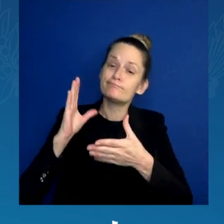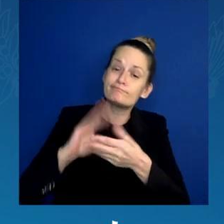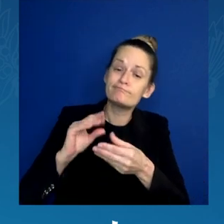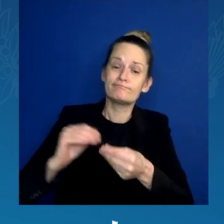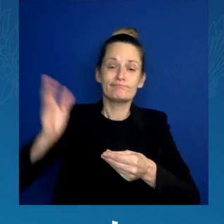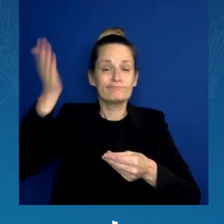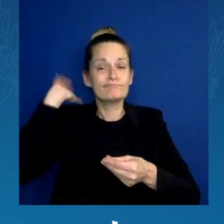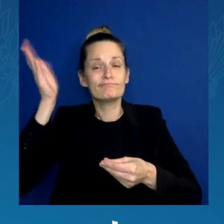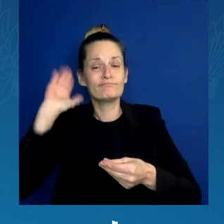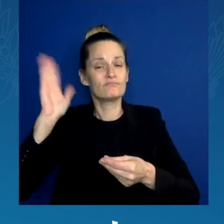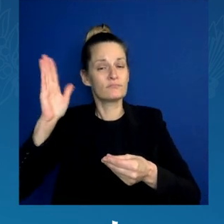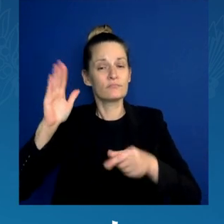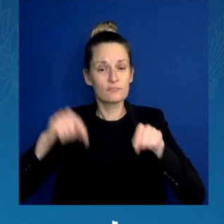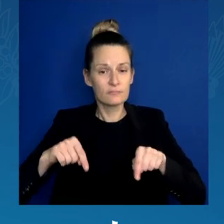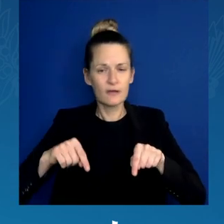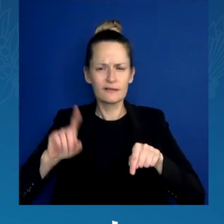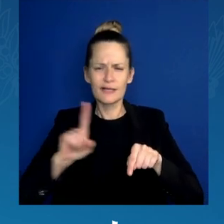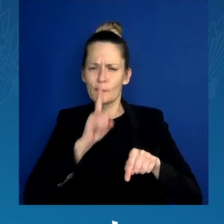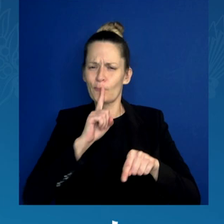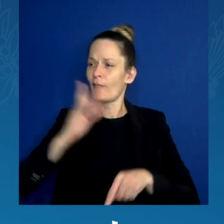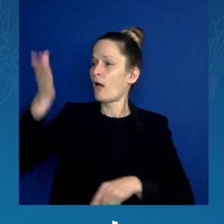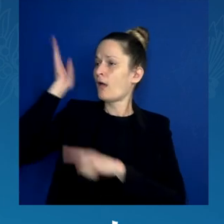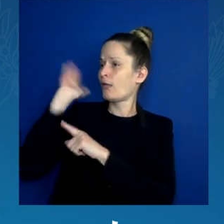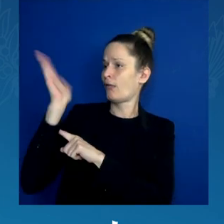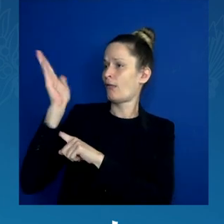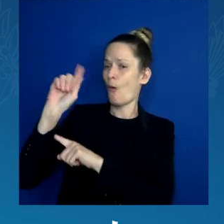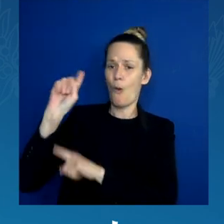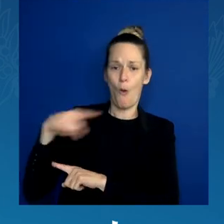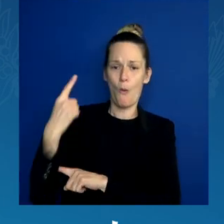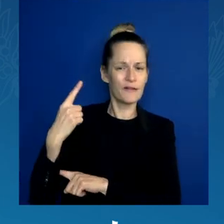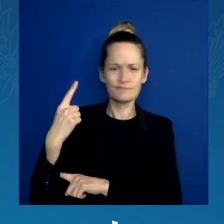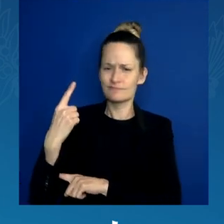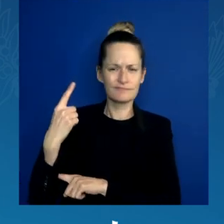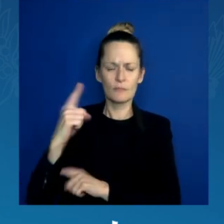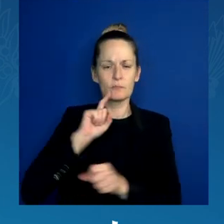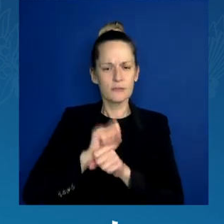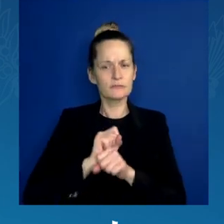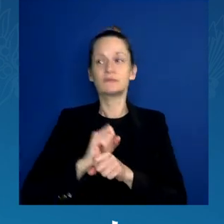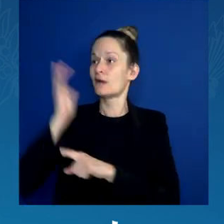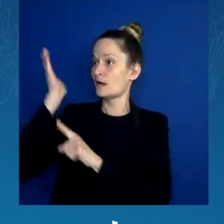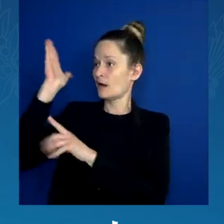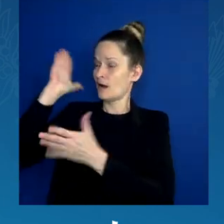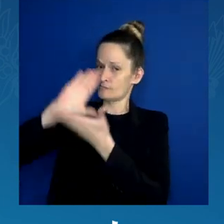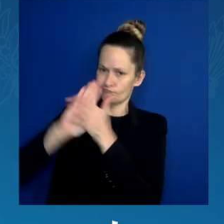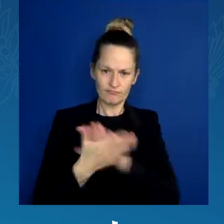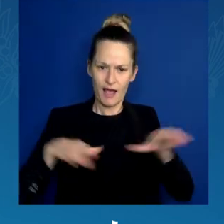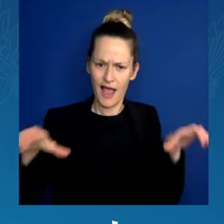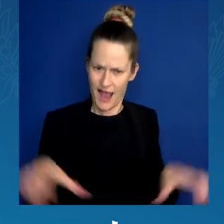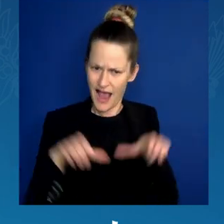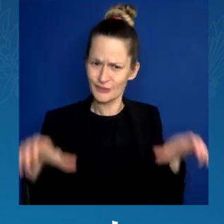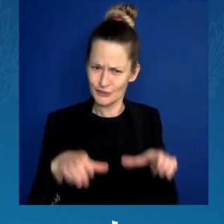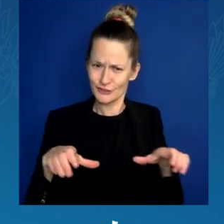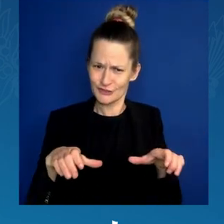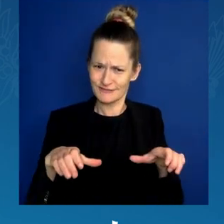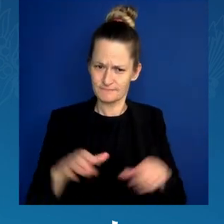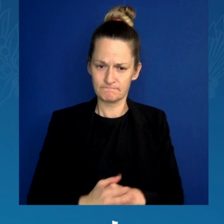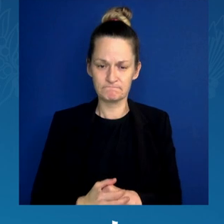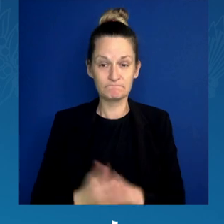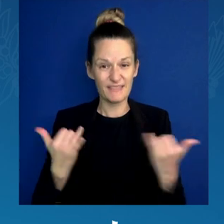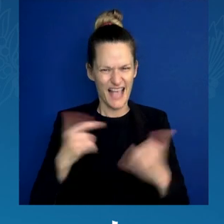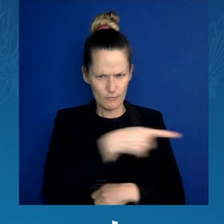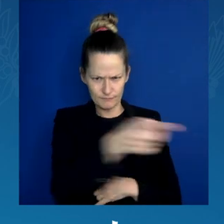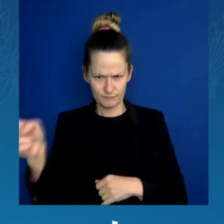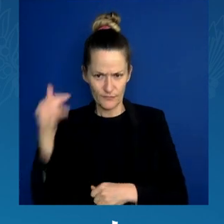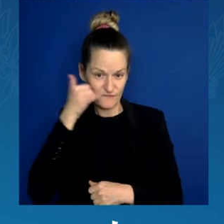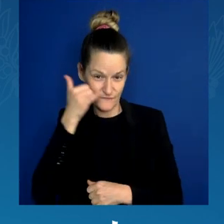Go on. You got a phone with you. I know you do. Get it out. Get it out. I need you to go to Michigan.gov slash vote.